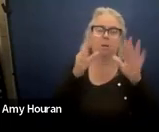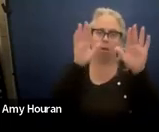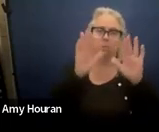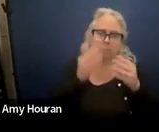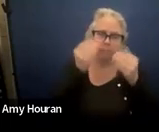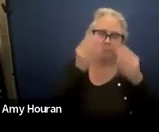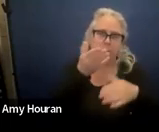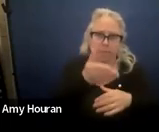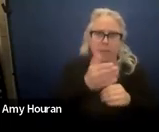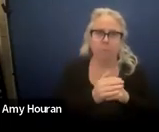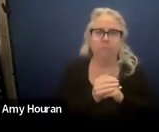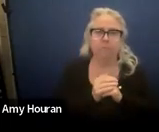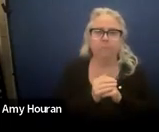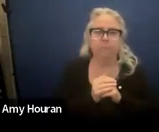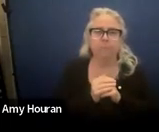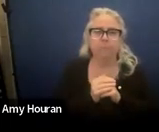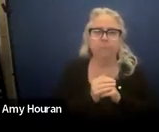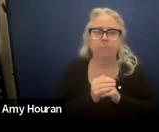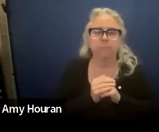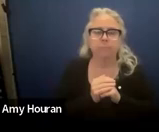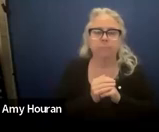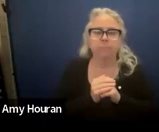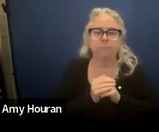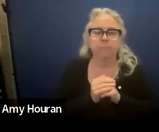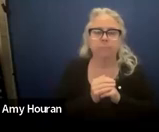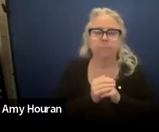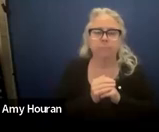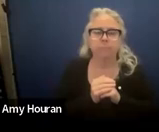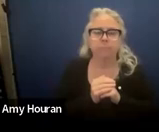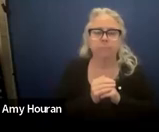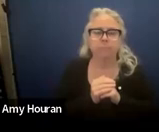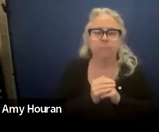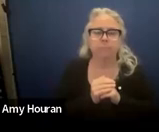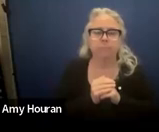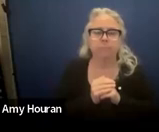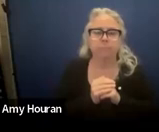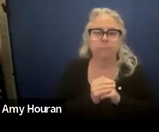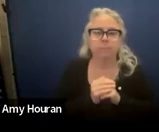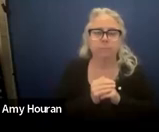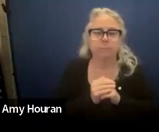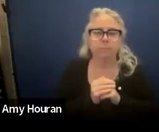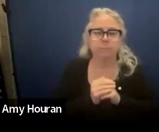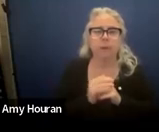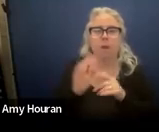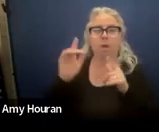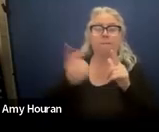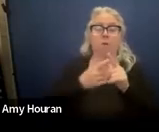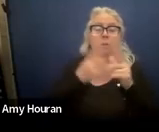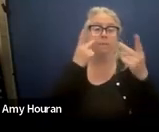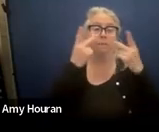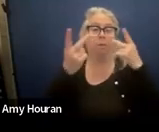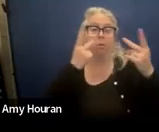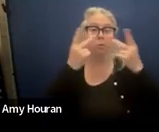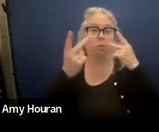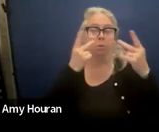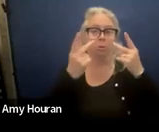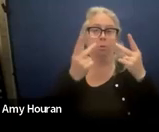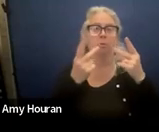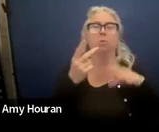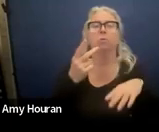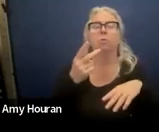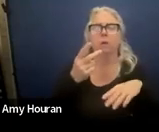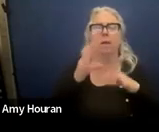so um we'll get that all straightened out okay so this is our first visual that we like to give around that alignment